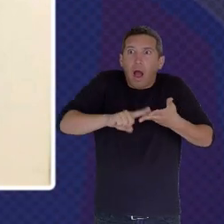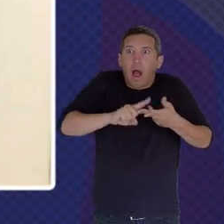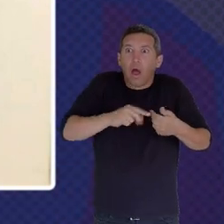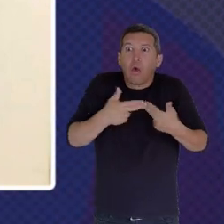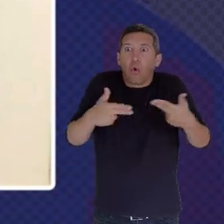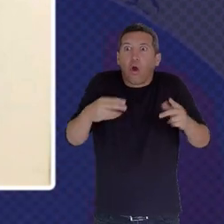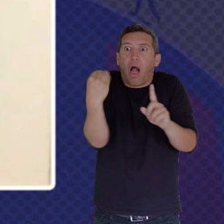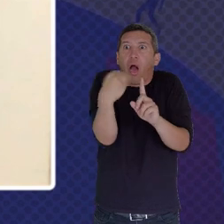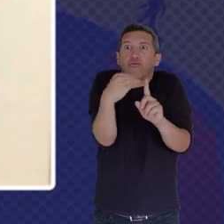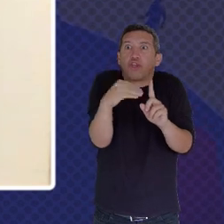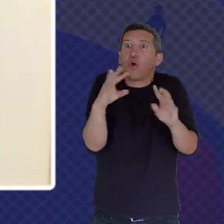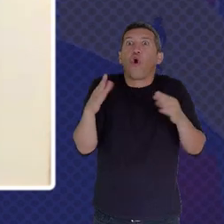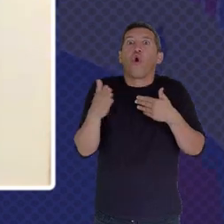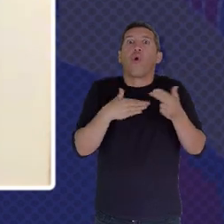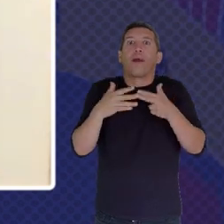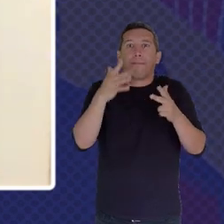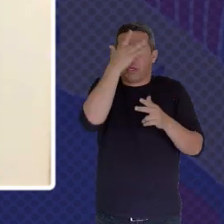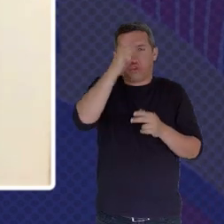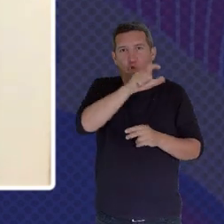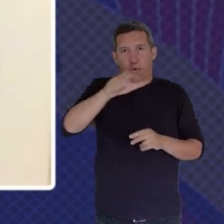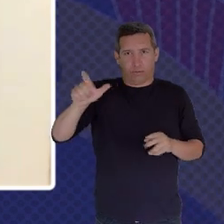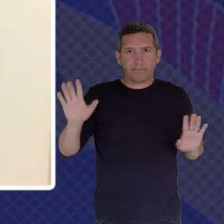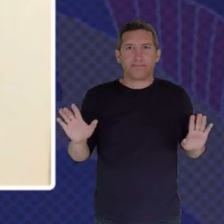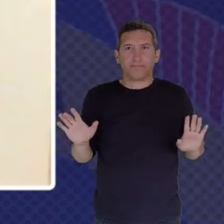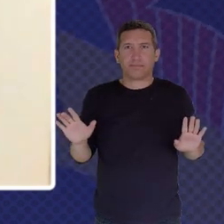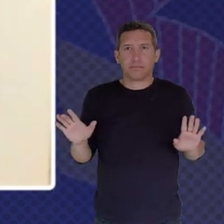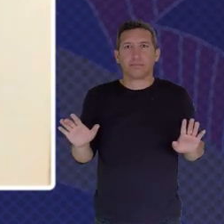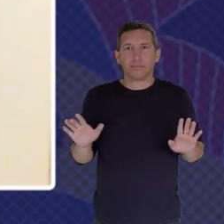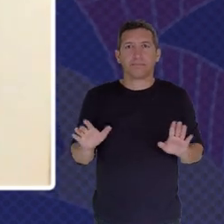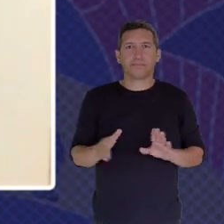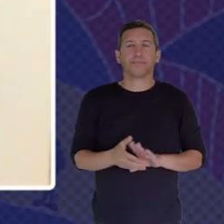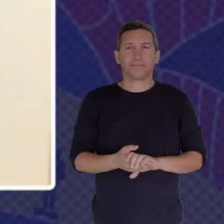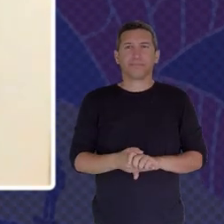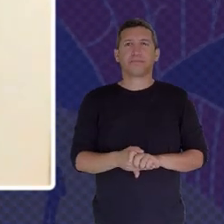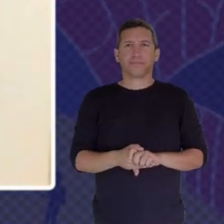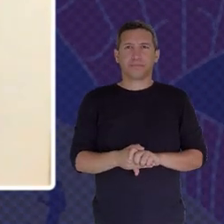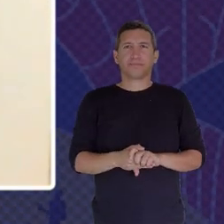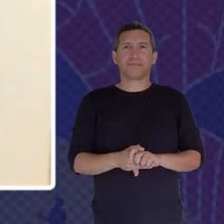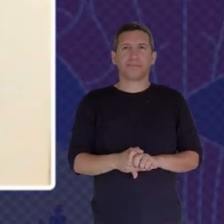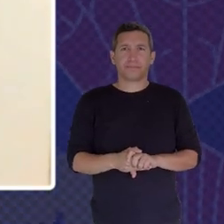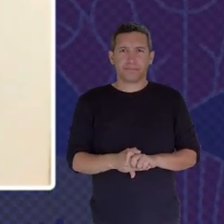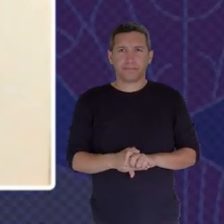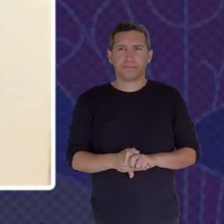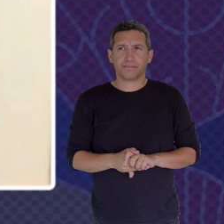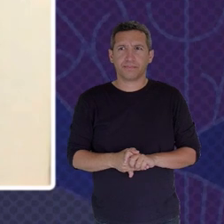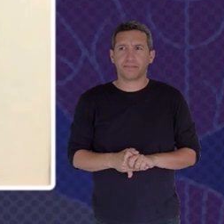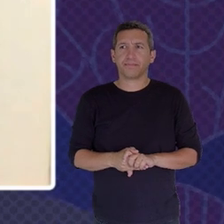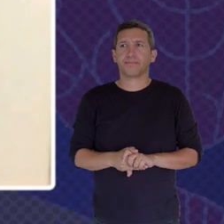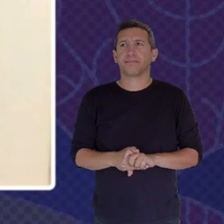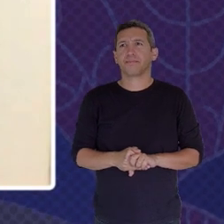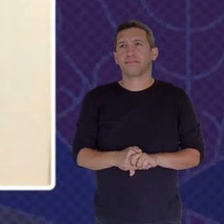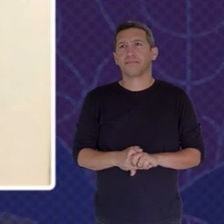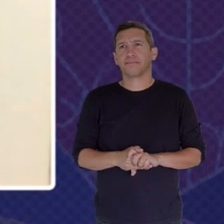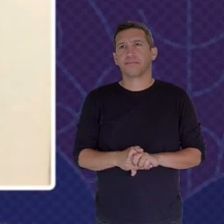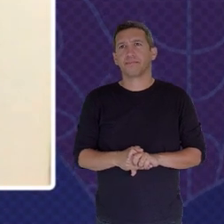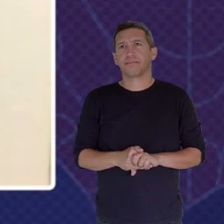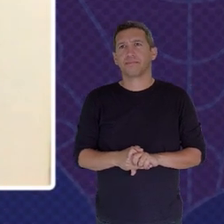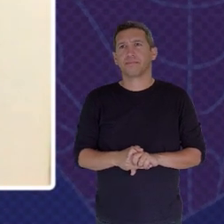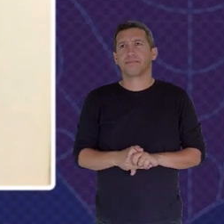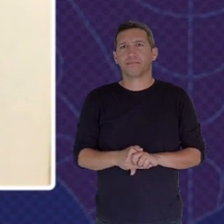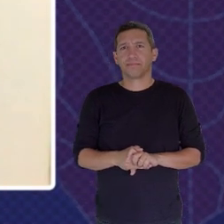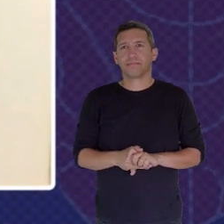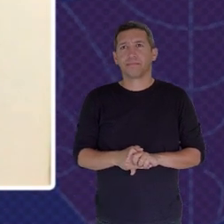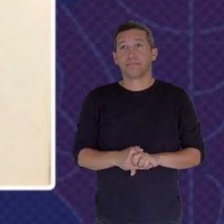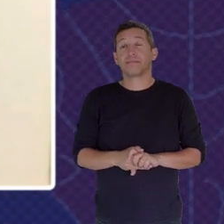All Saw That In The Pandemic And With Cutting Down The Decision Making Process What We've